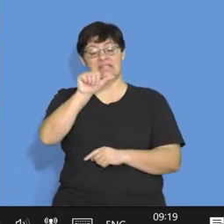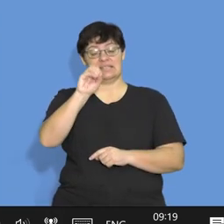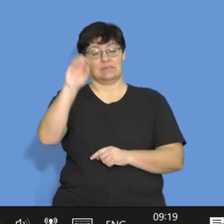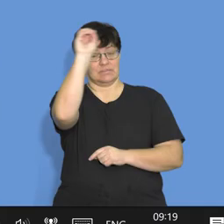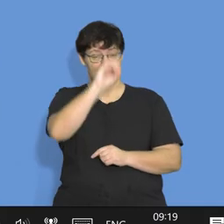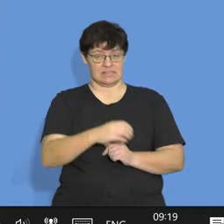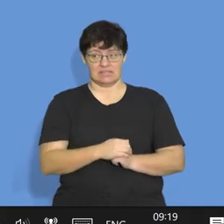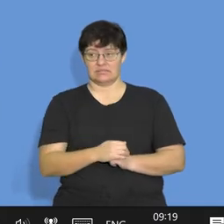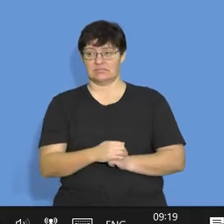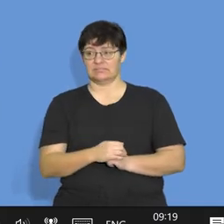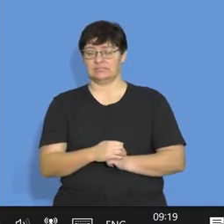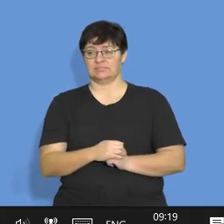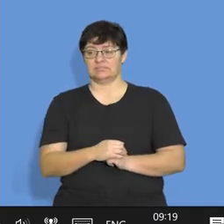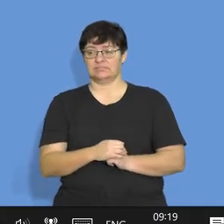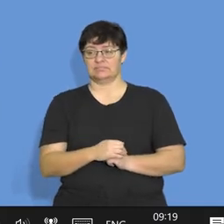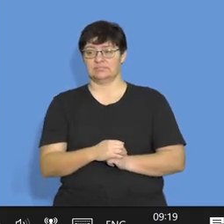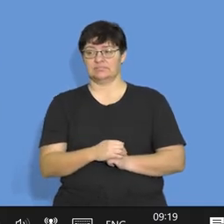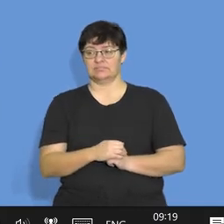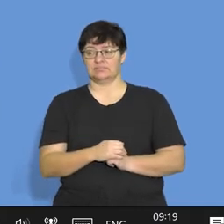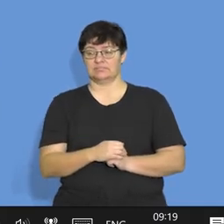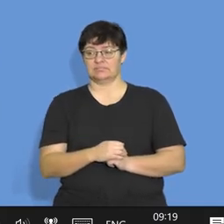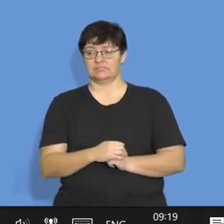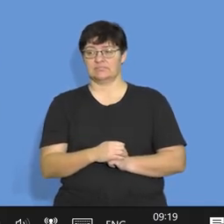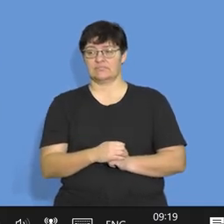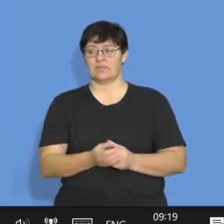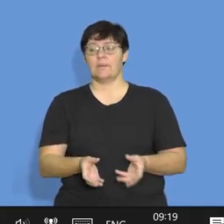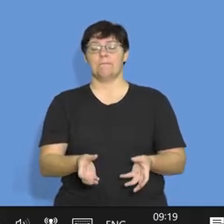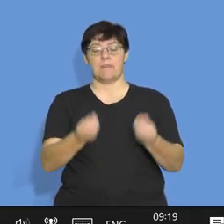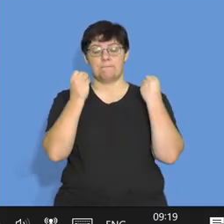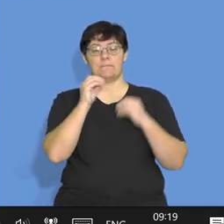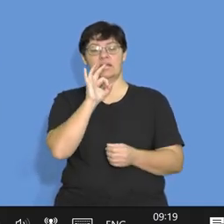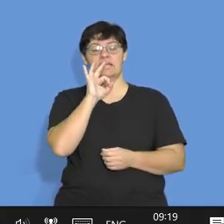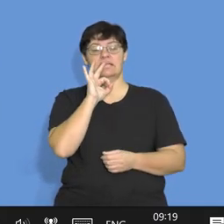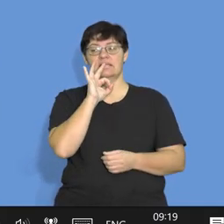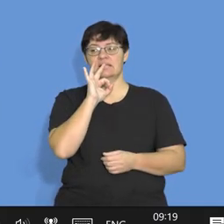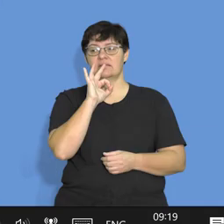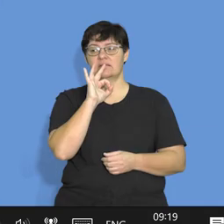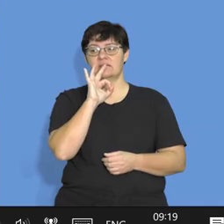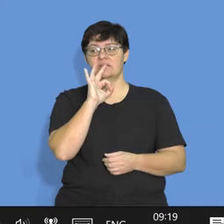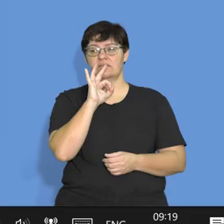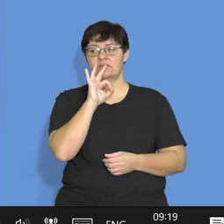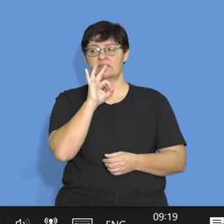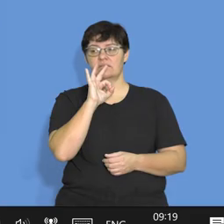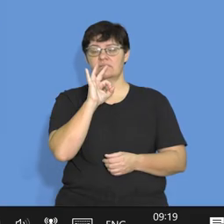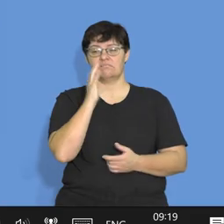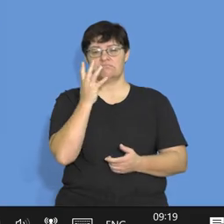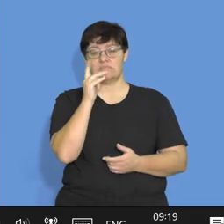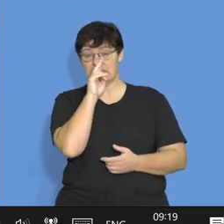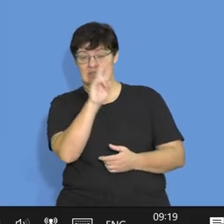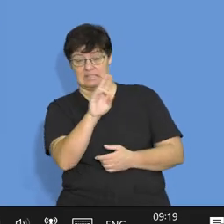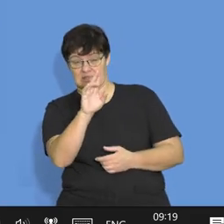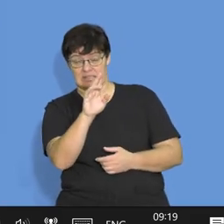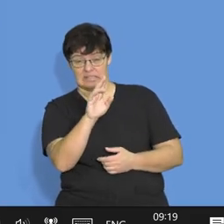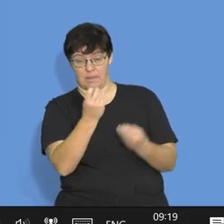Let's do that. Okay. There we go. We've got our 60%. Now, now, watch this calculation.